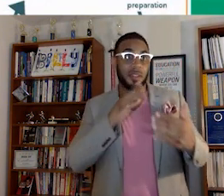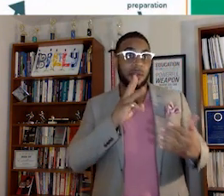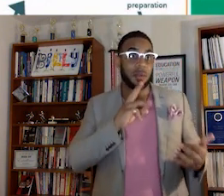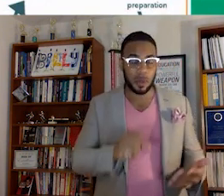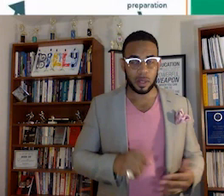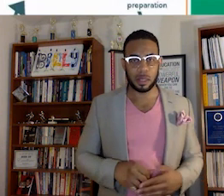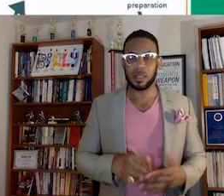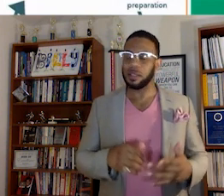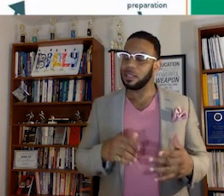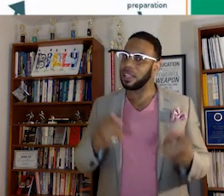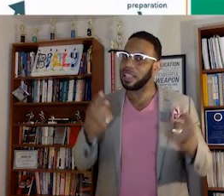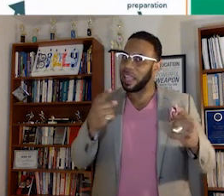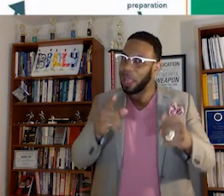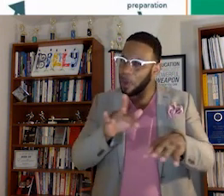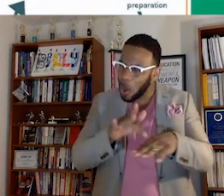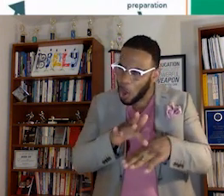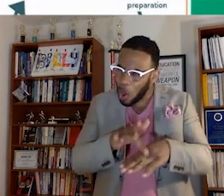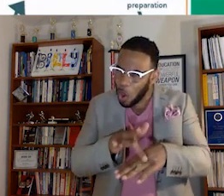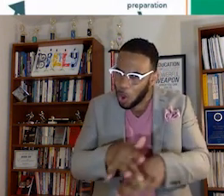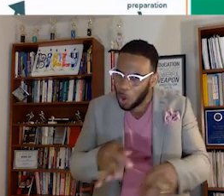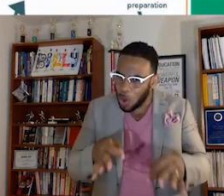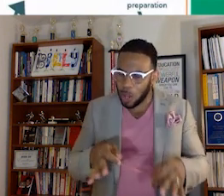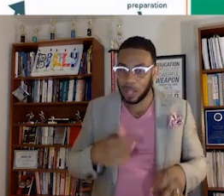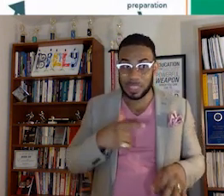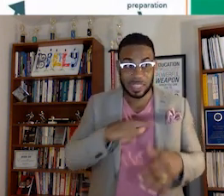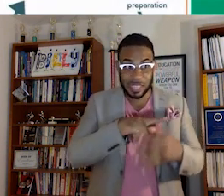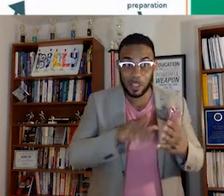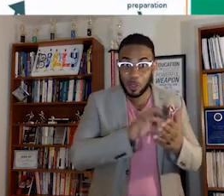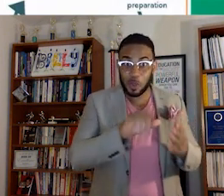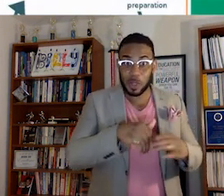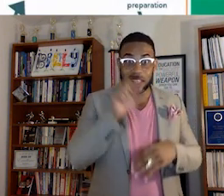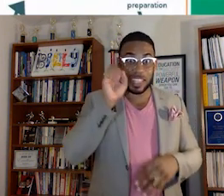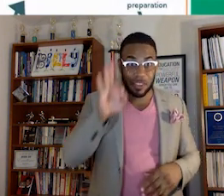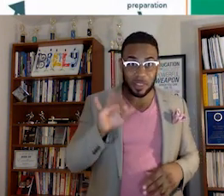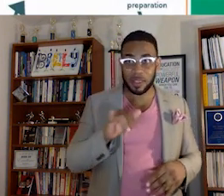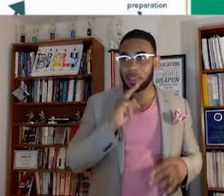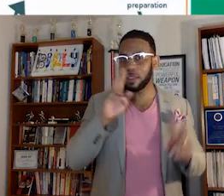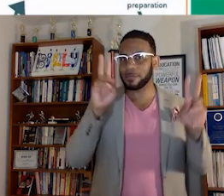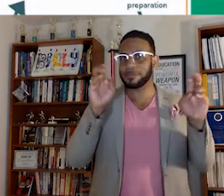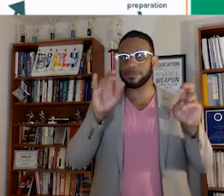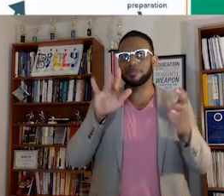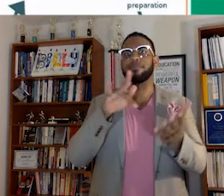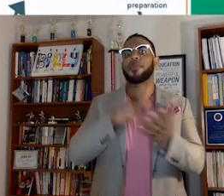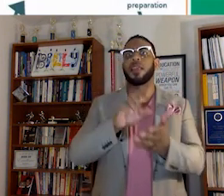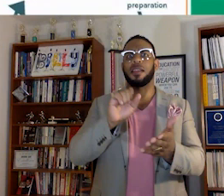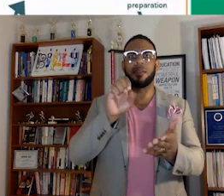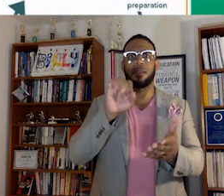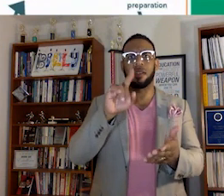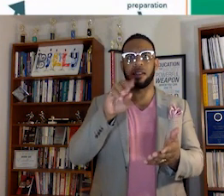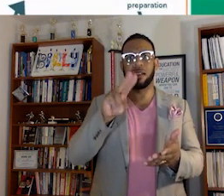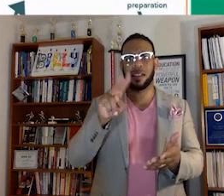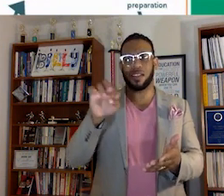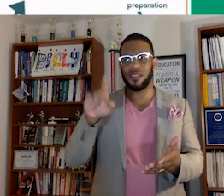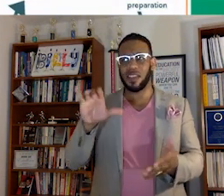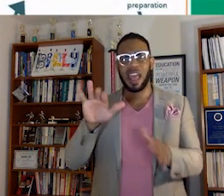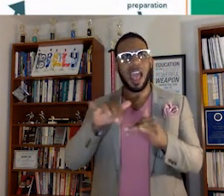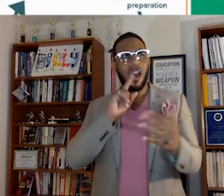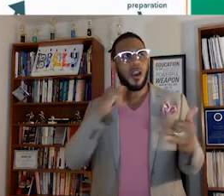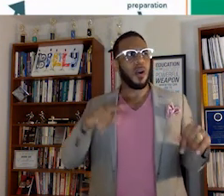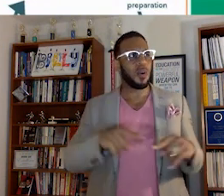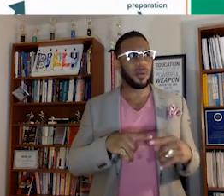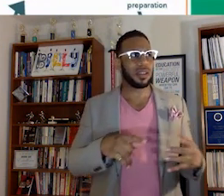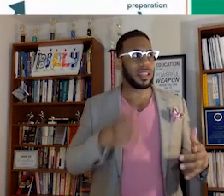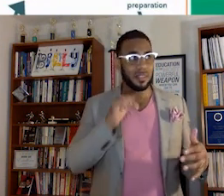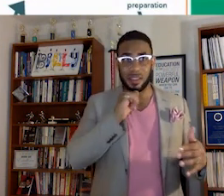So it's happening earlier and earlier, and these are students in San Francisco, the quote mecca of Silicon Valley. So how are we,